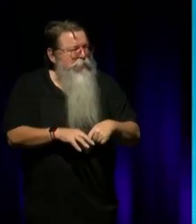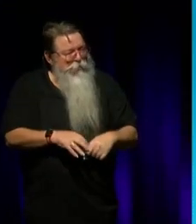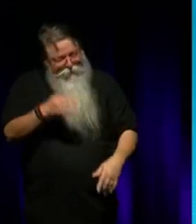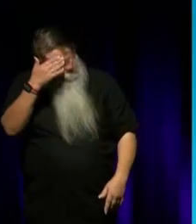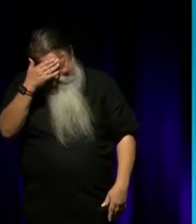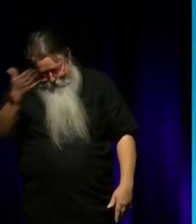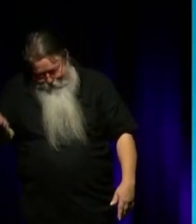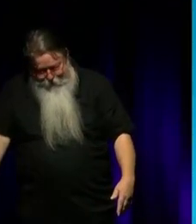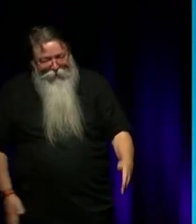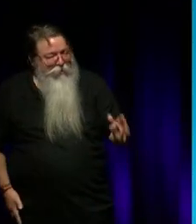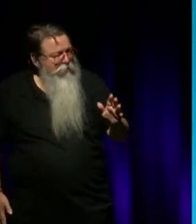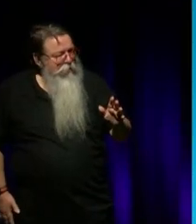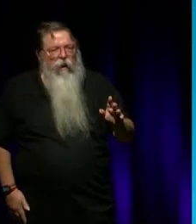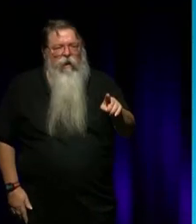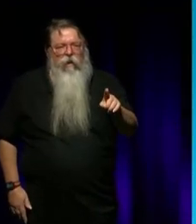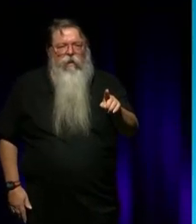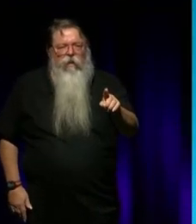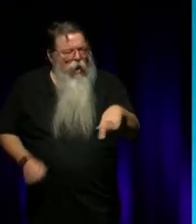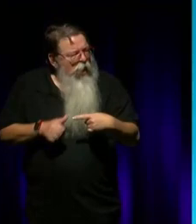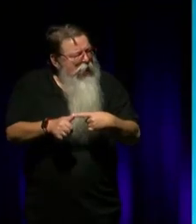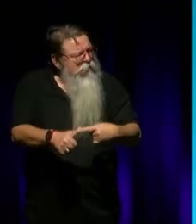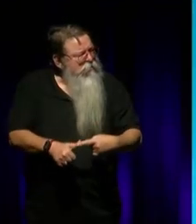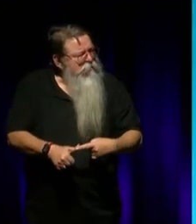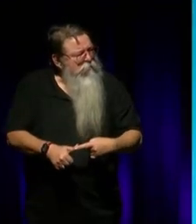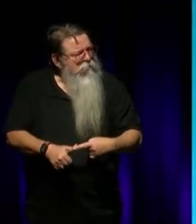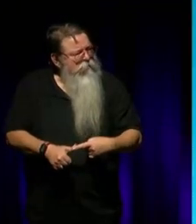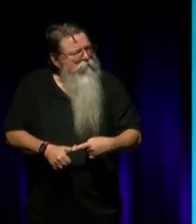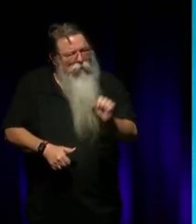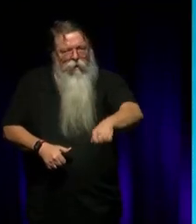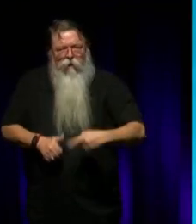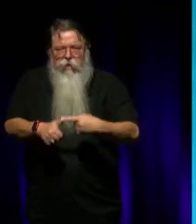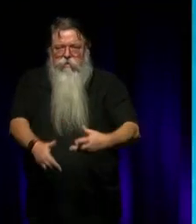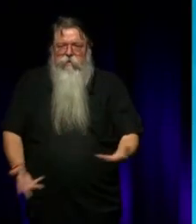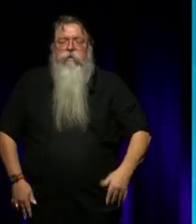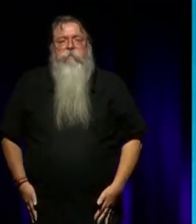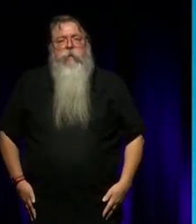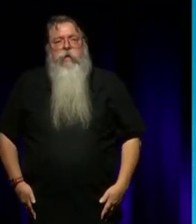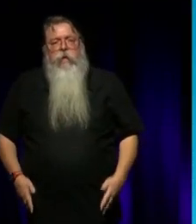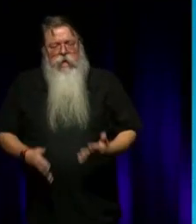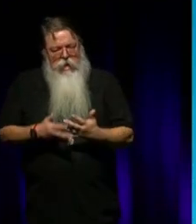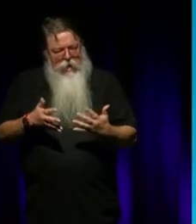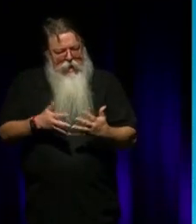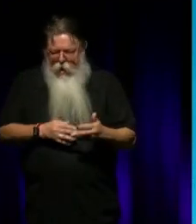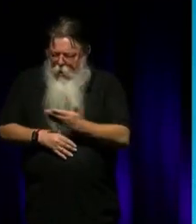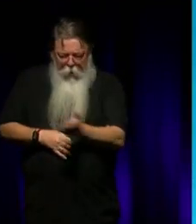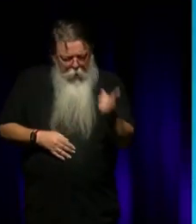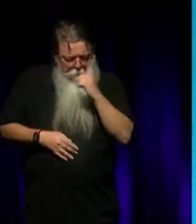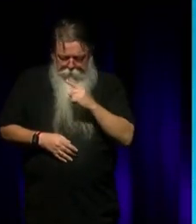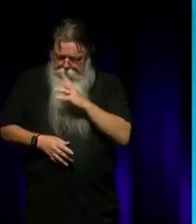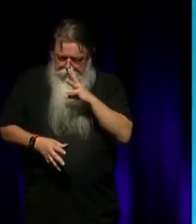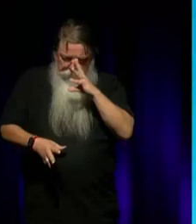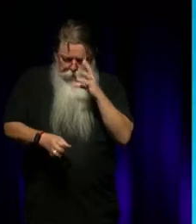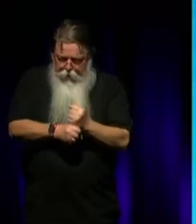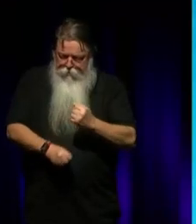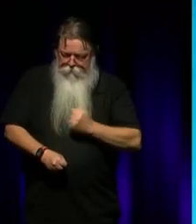How did you... No, it did. It's gone now. It's fine. No, they were just saying, how do you get everyone to believe in the one vision? I just think we came from that clanship